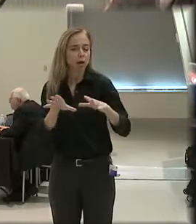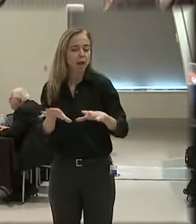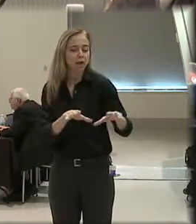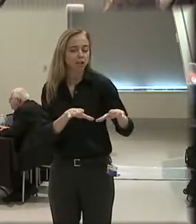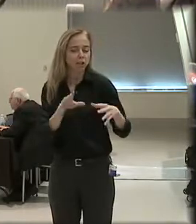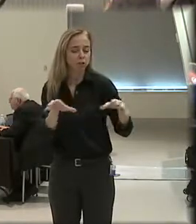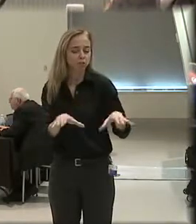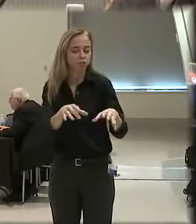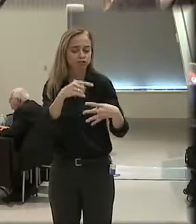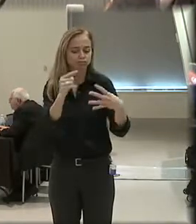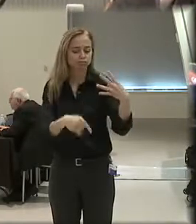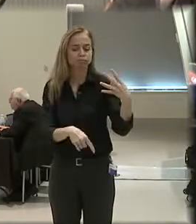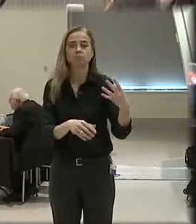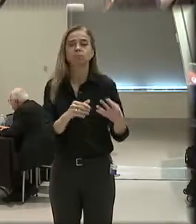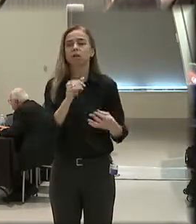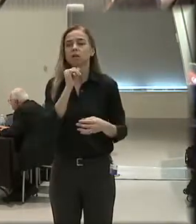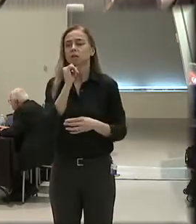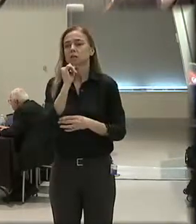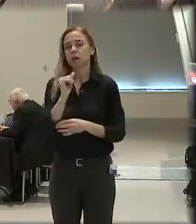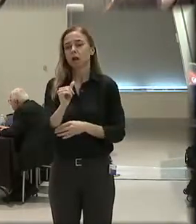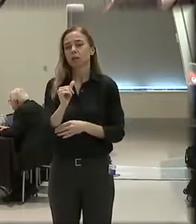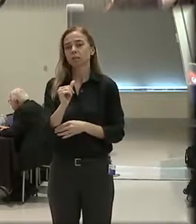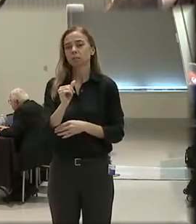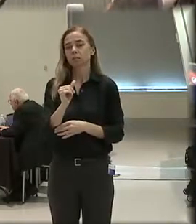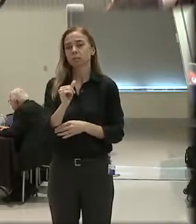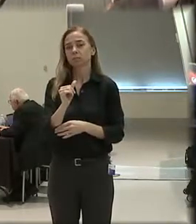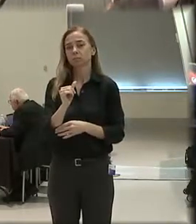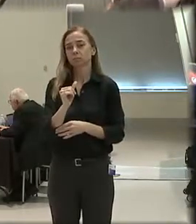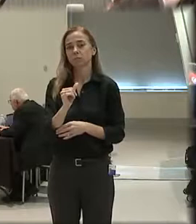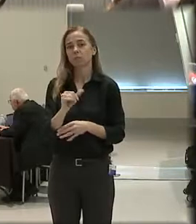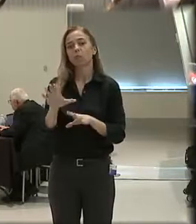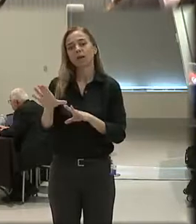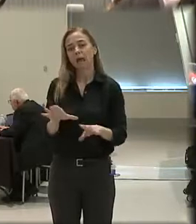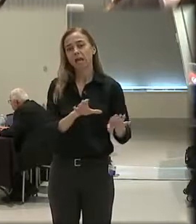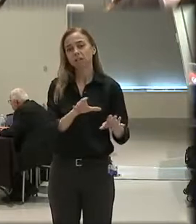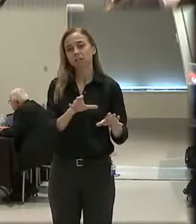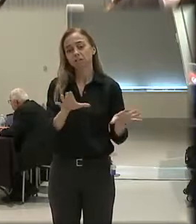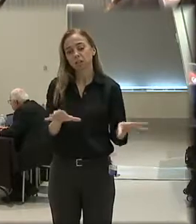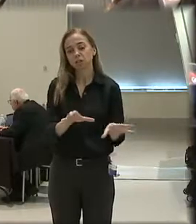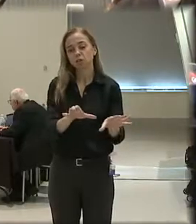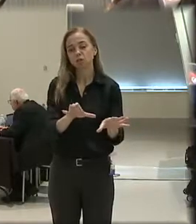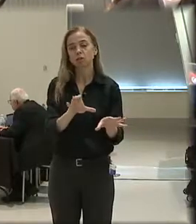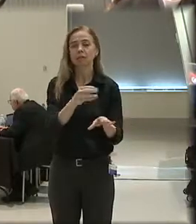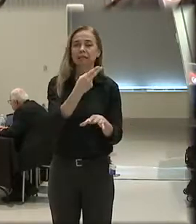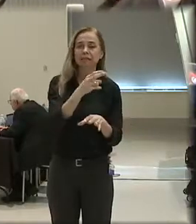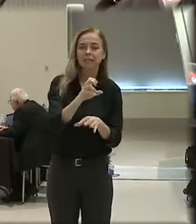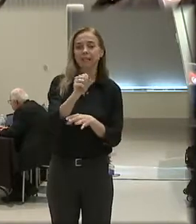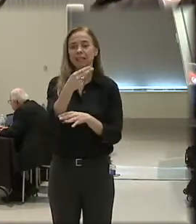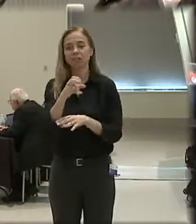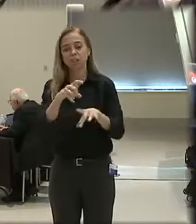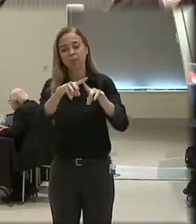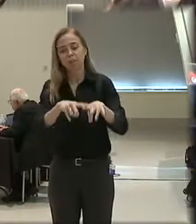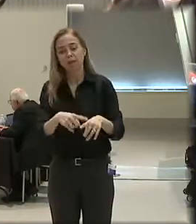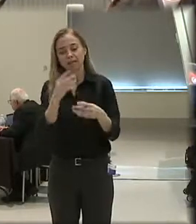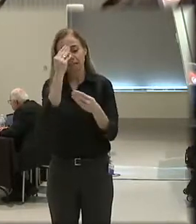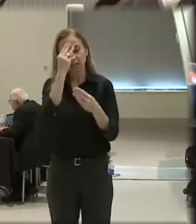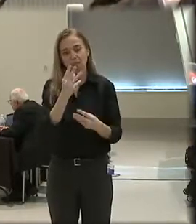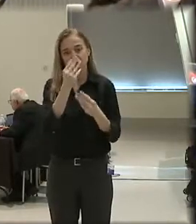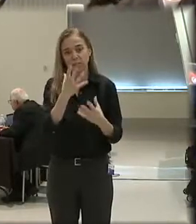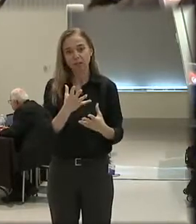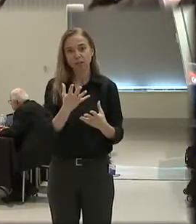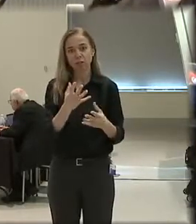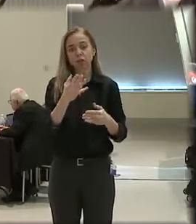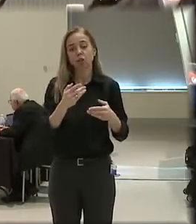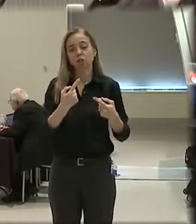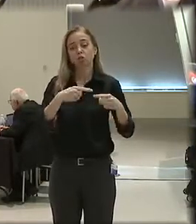took, not actions, what actions he took or she took based on the information he or she had at the